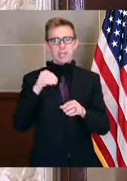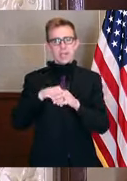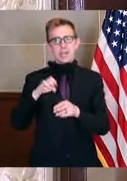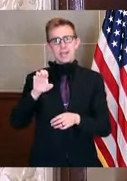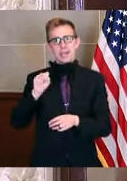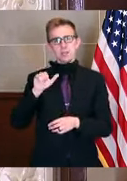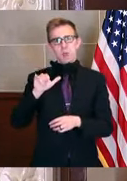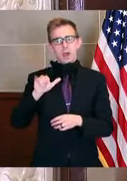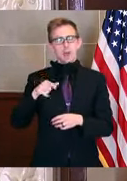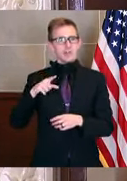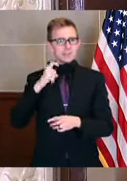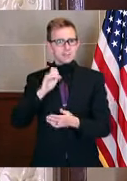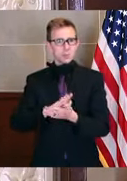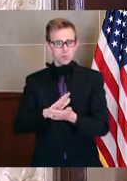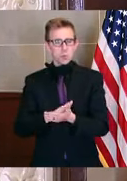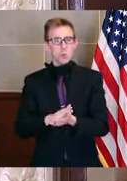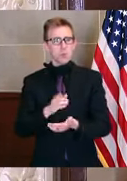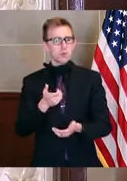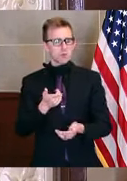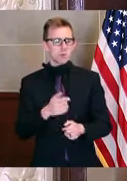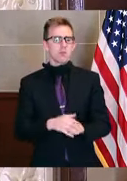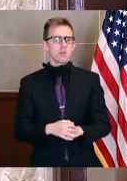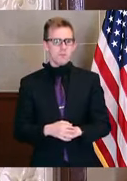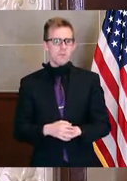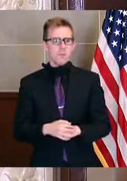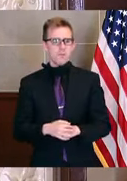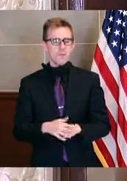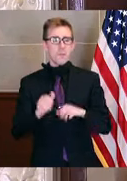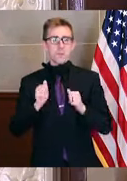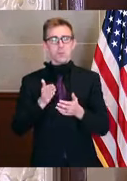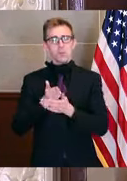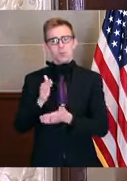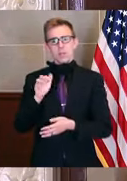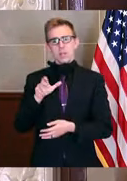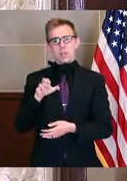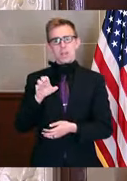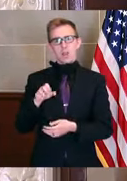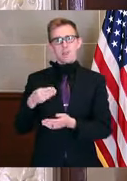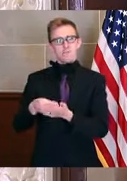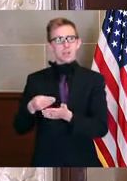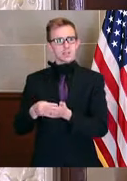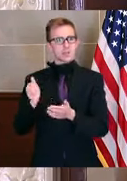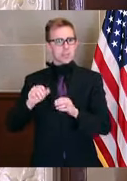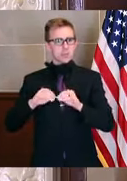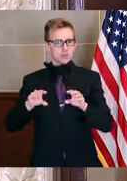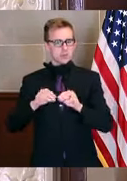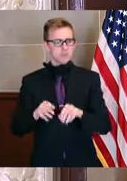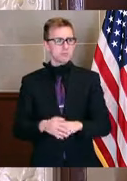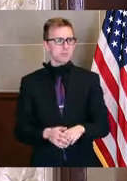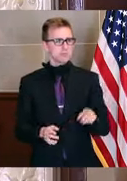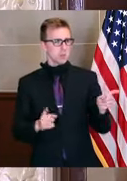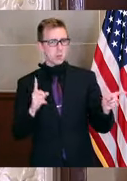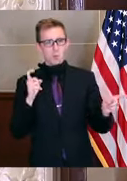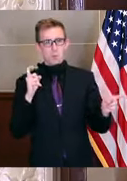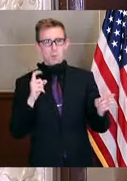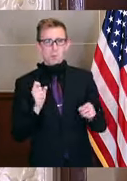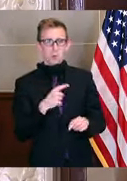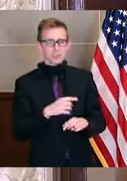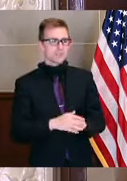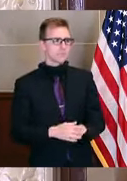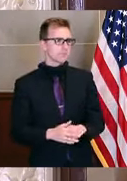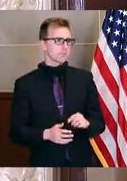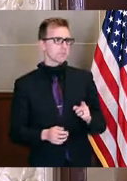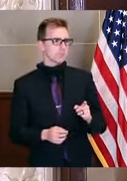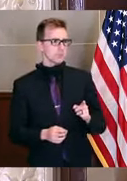year. Although that might be an allowable cost through, uh, some of those care funds that are being distributed. One more question for the governor. Hi, Commissioner. Um,